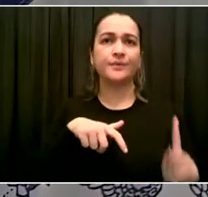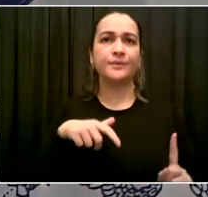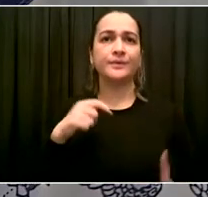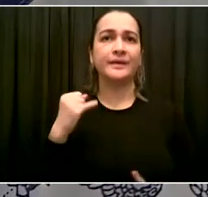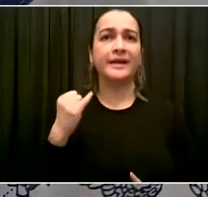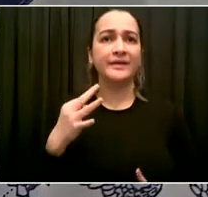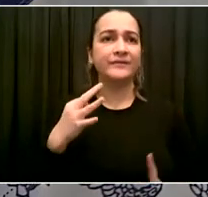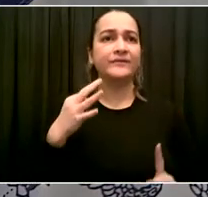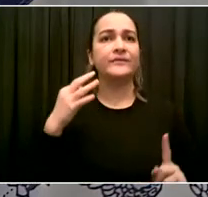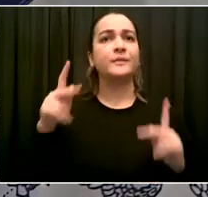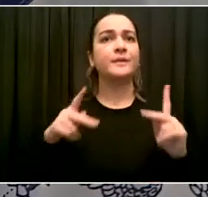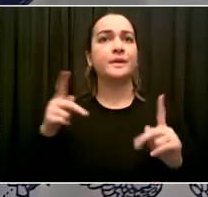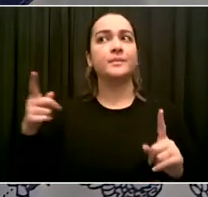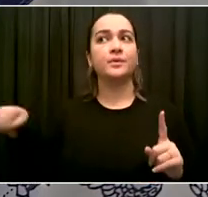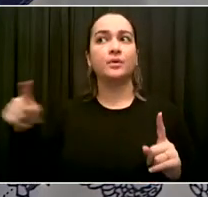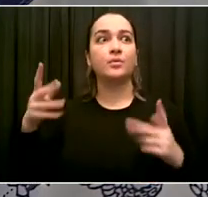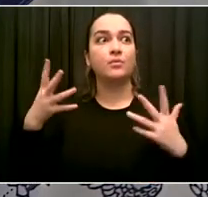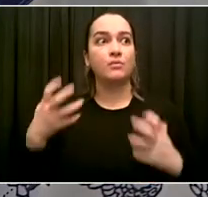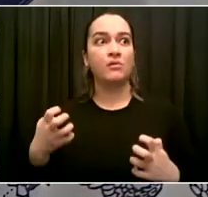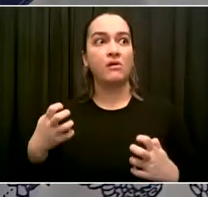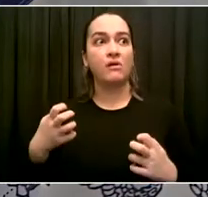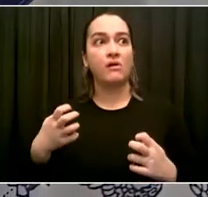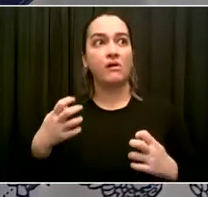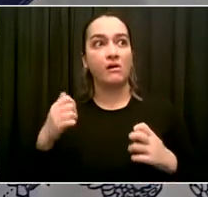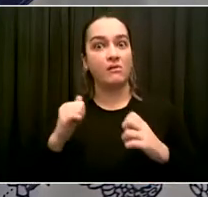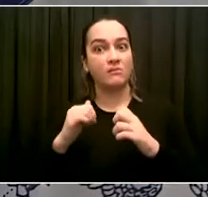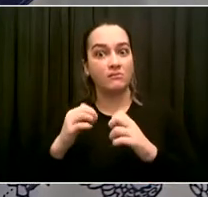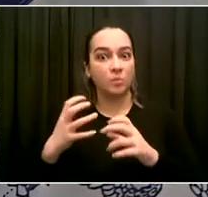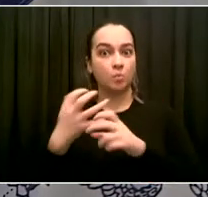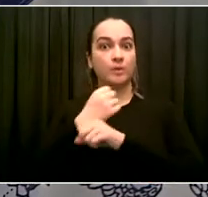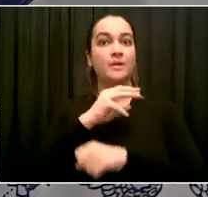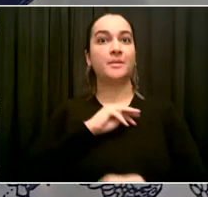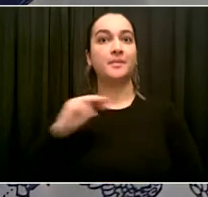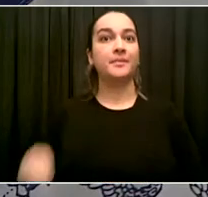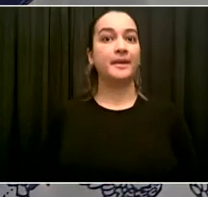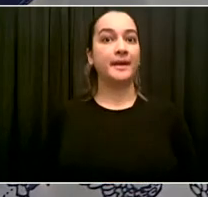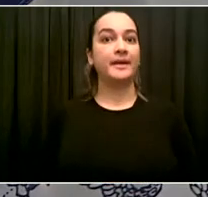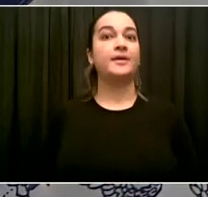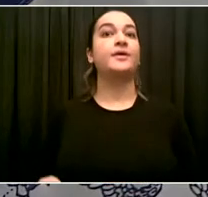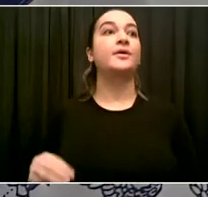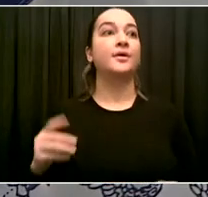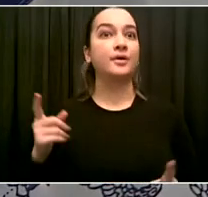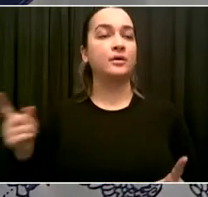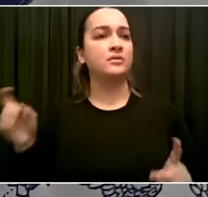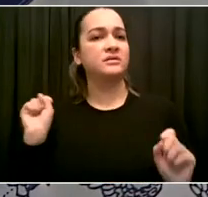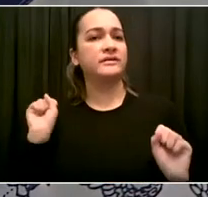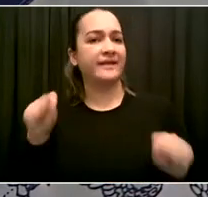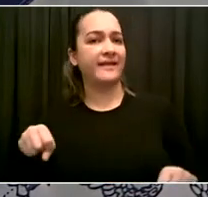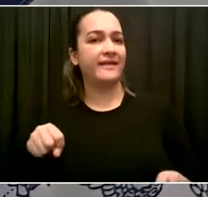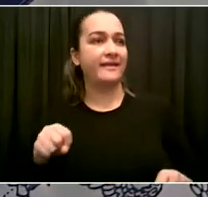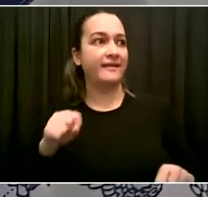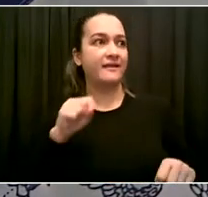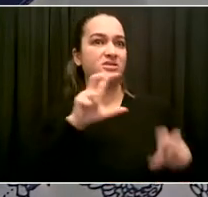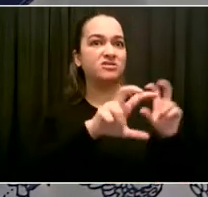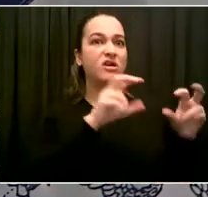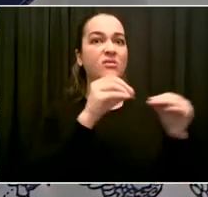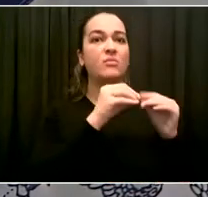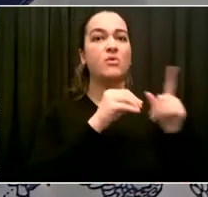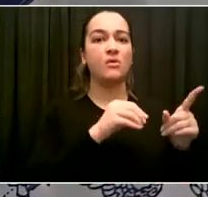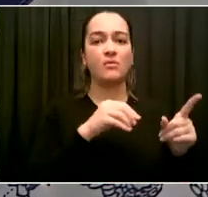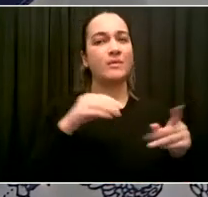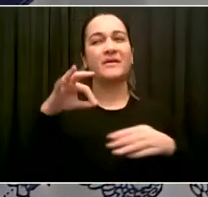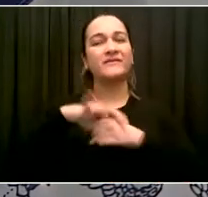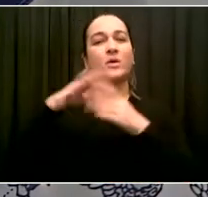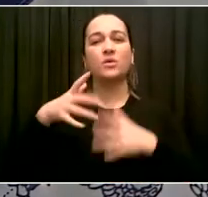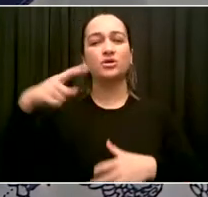progressive campaign finance system that protects the voters' interest. Because it's not about who has the most money. It's about the voices of